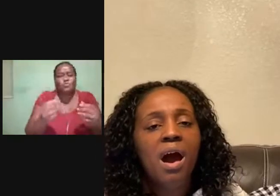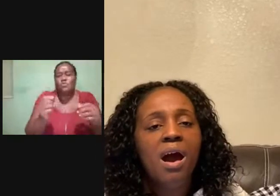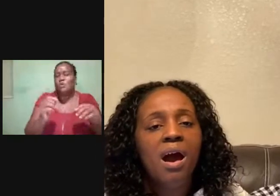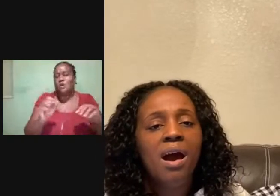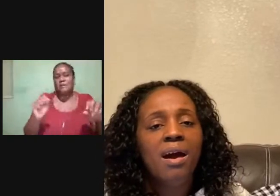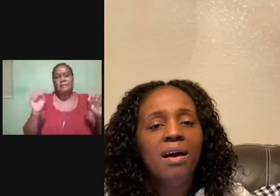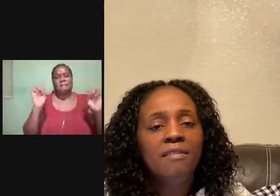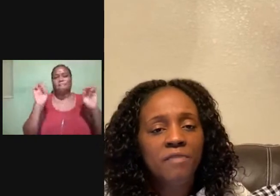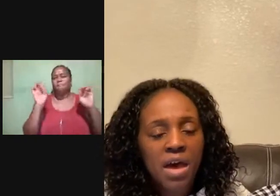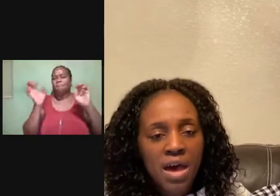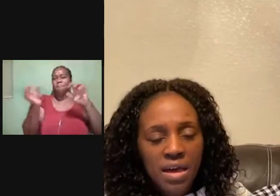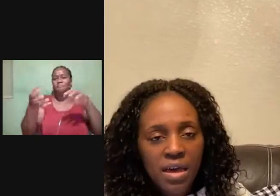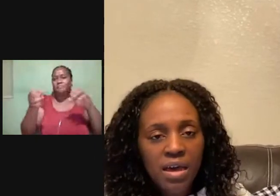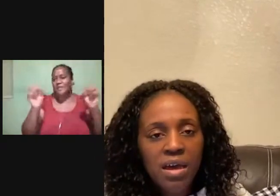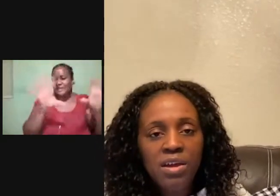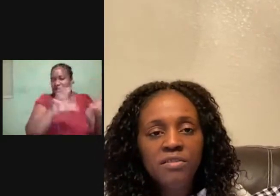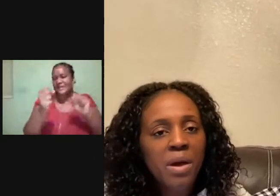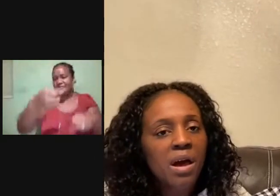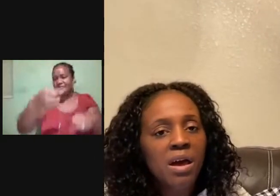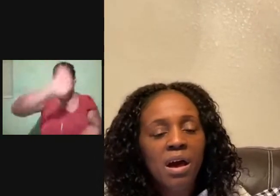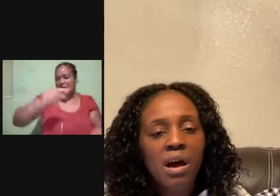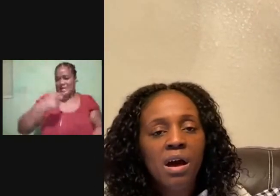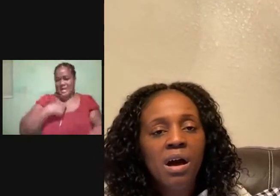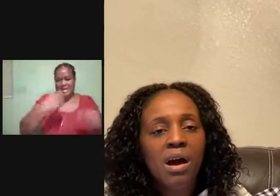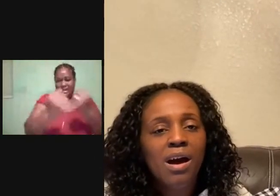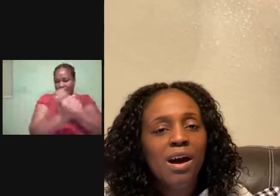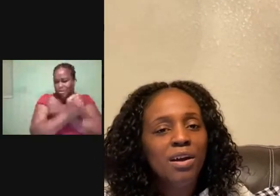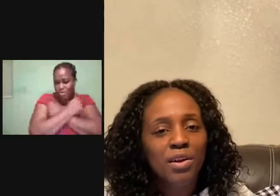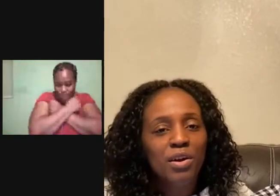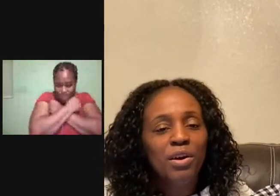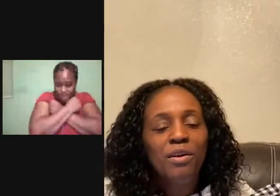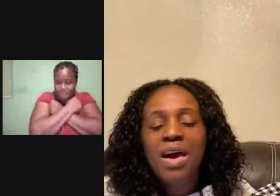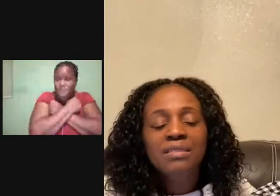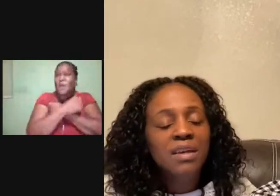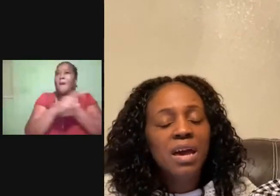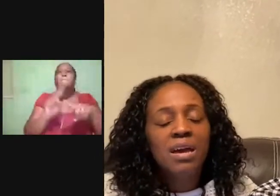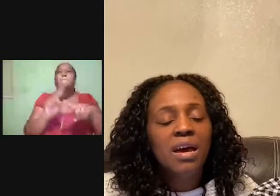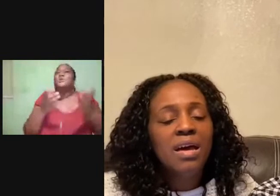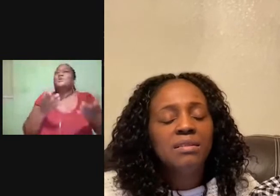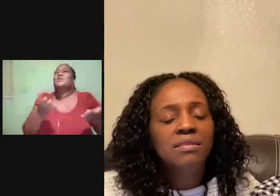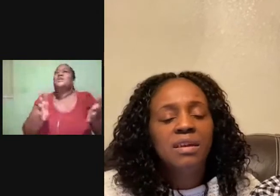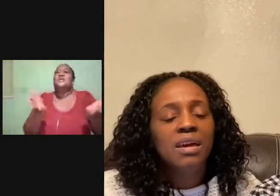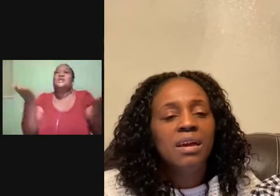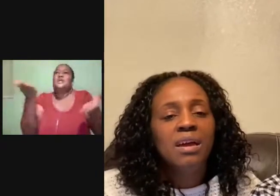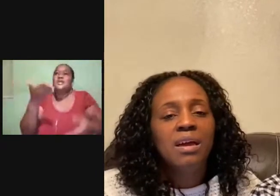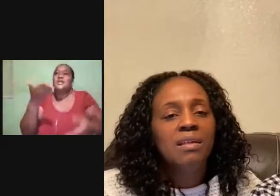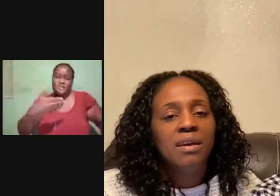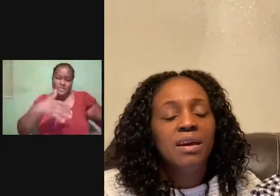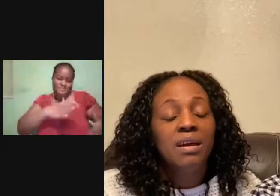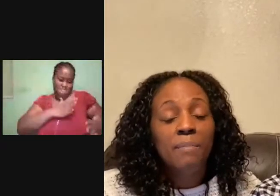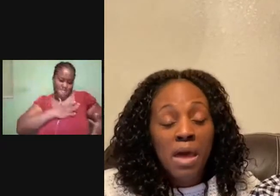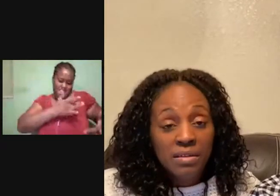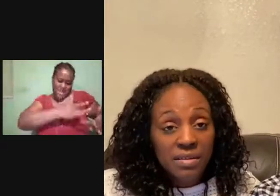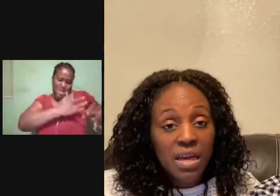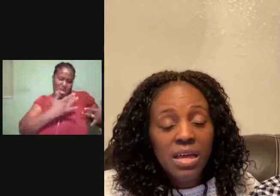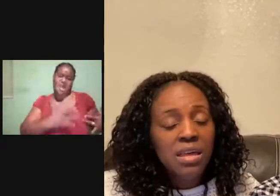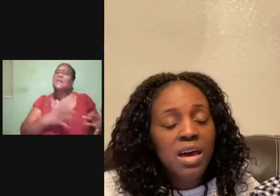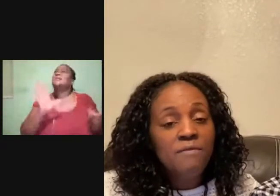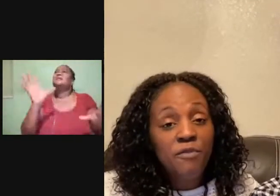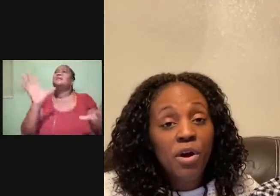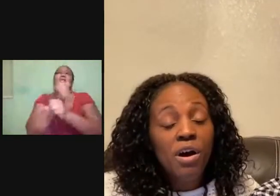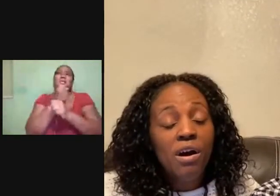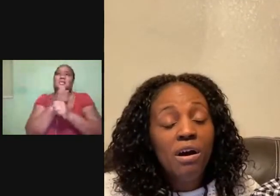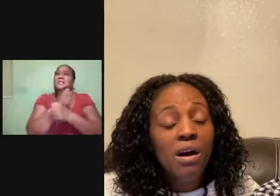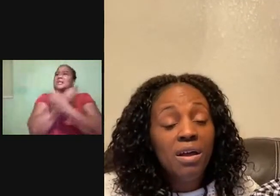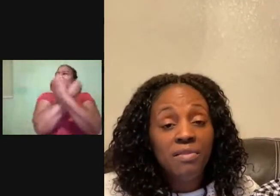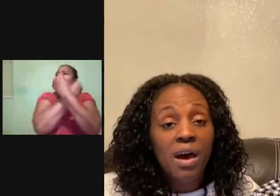love. Here's my heart, oh, take and seal it. Seal